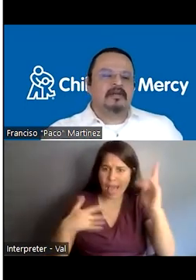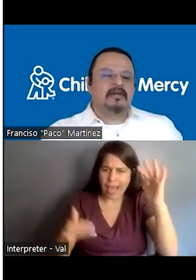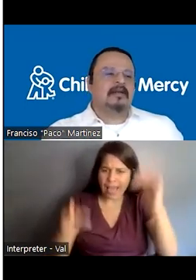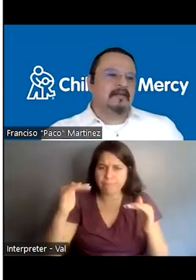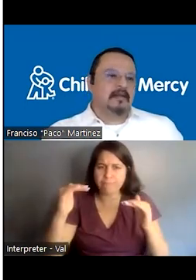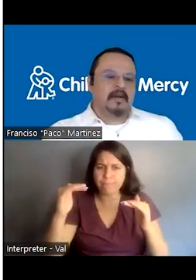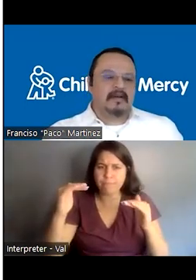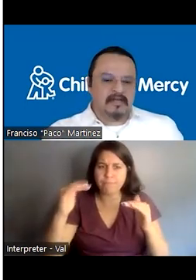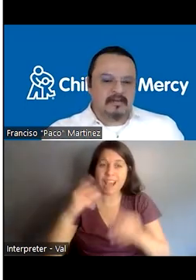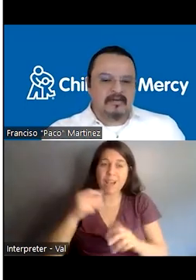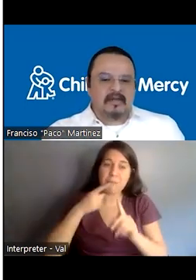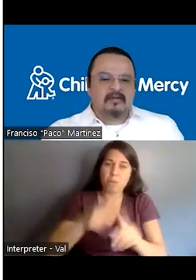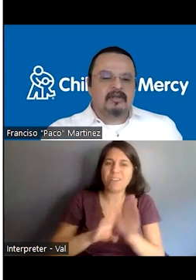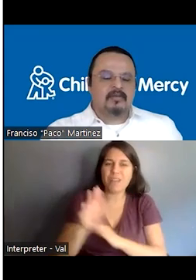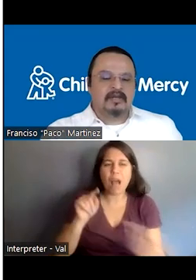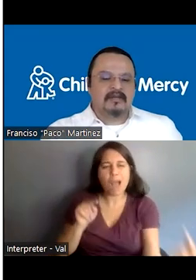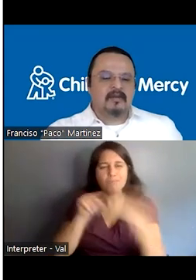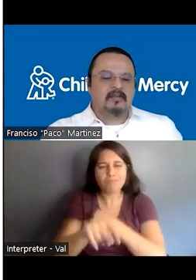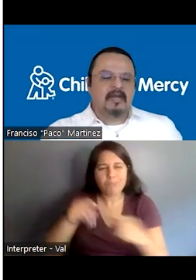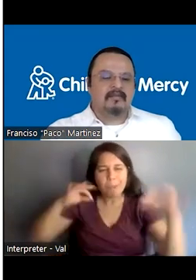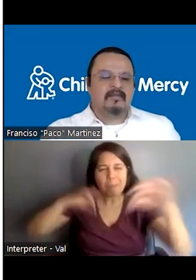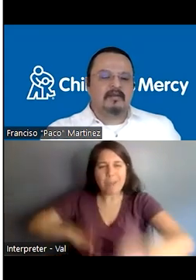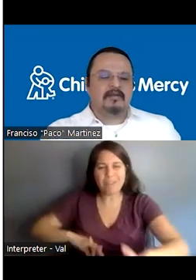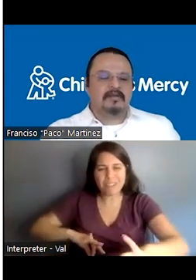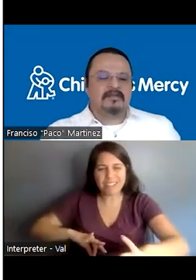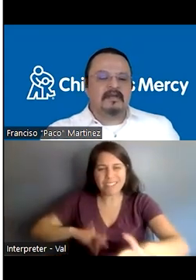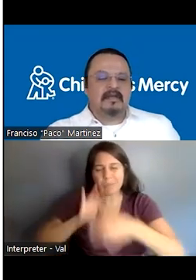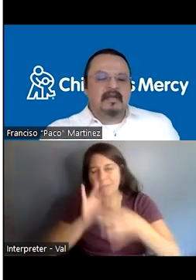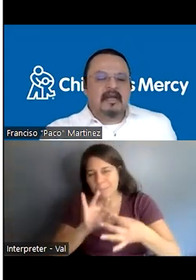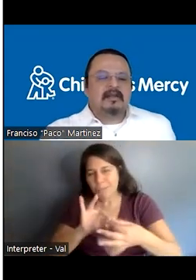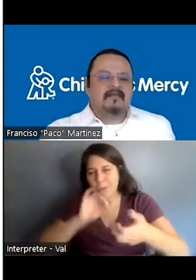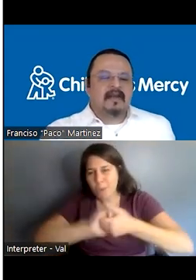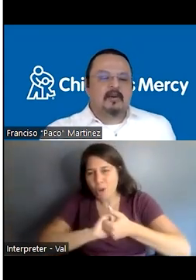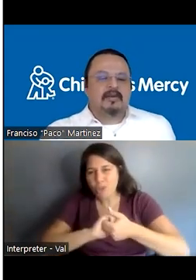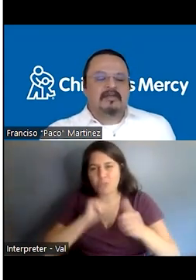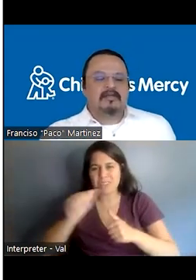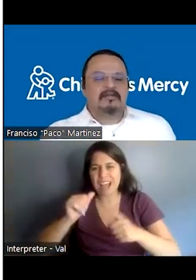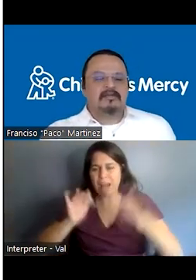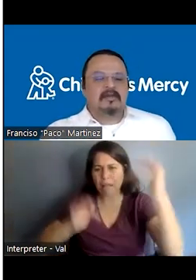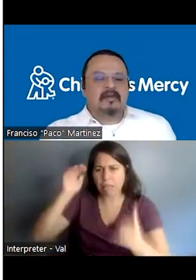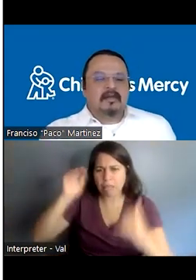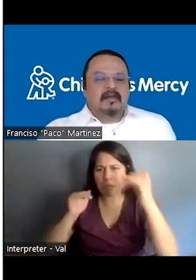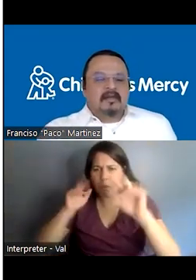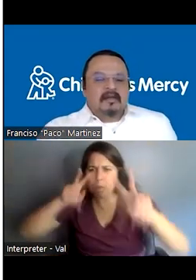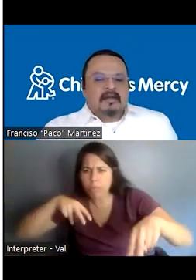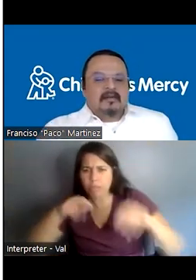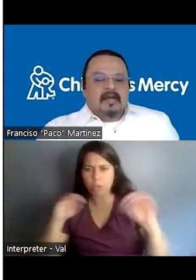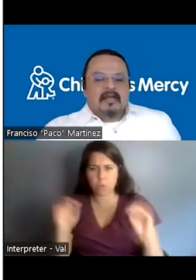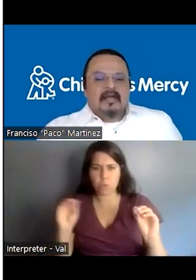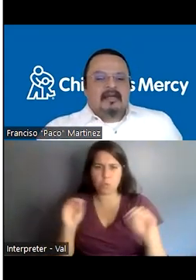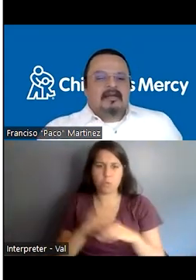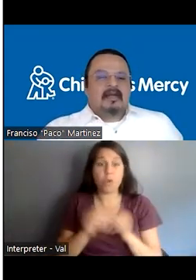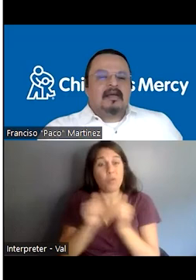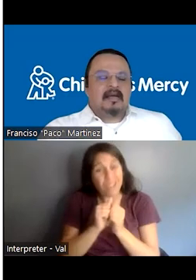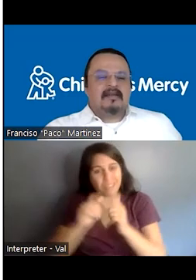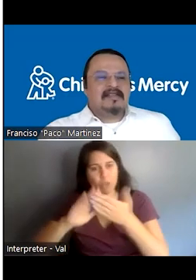and non-paternalistic partnerships with communities on behalf of individuals and defined populations. Okay.